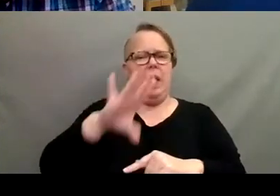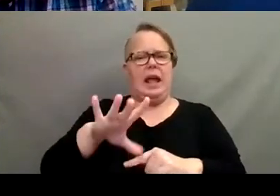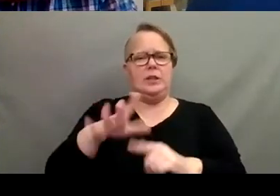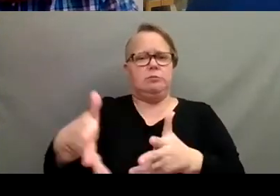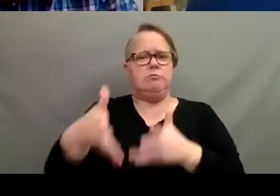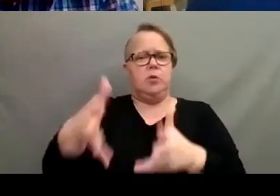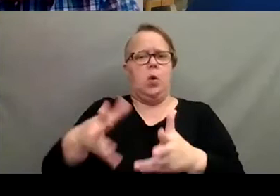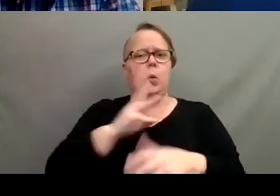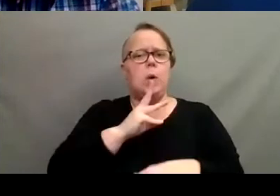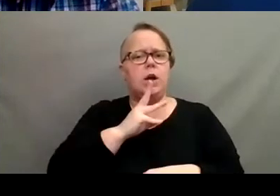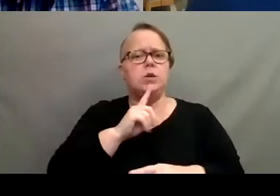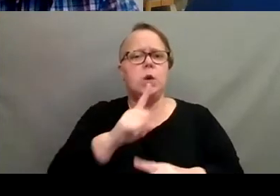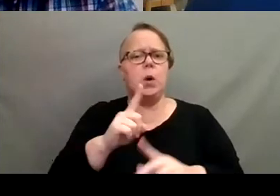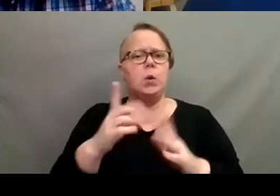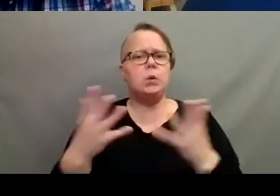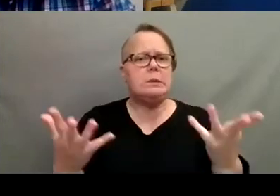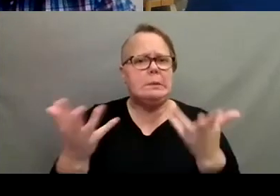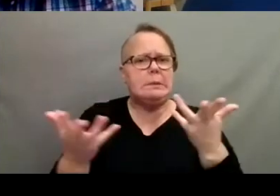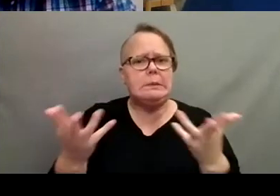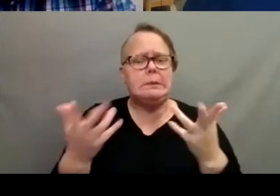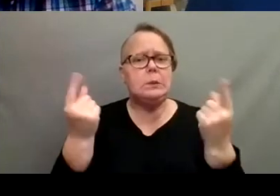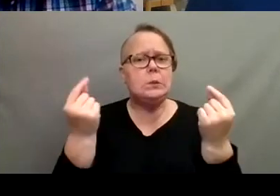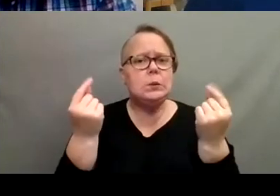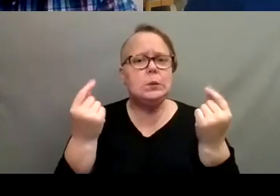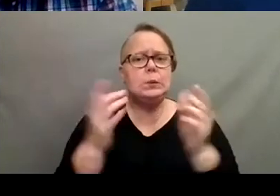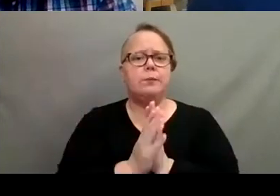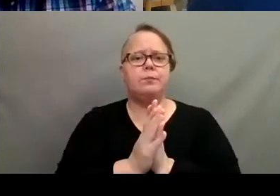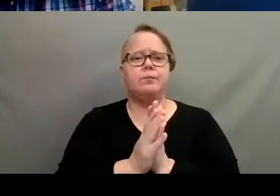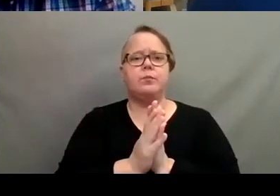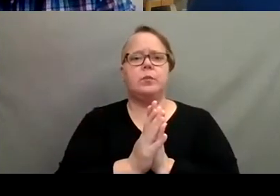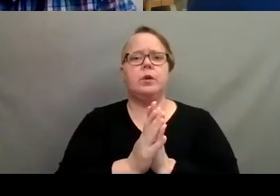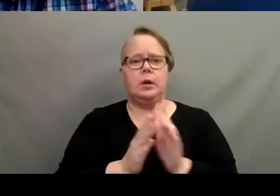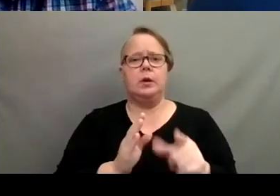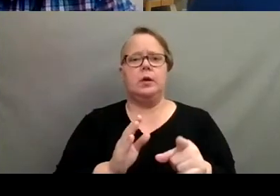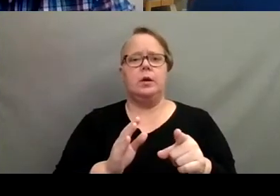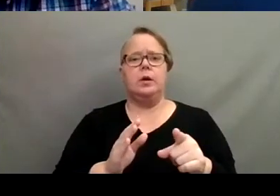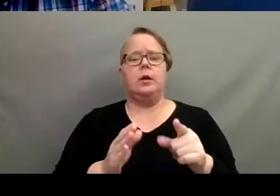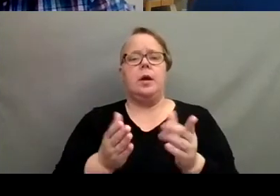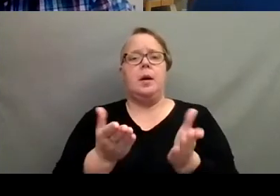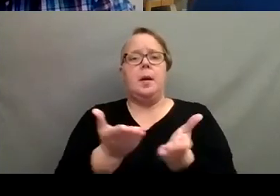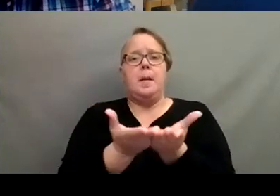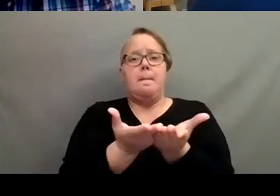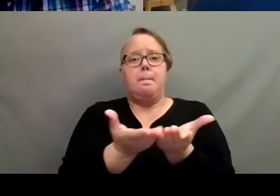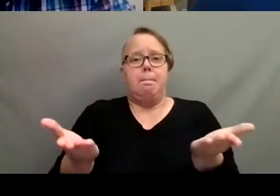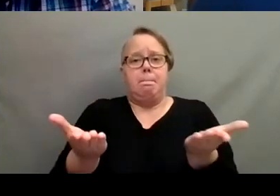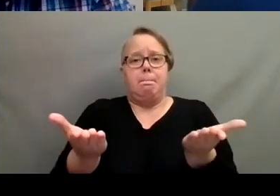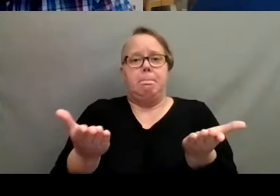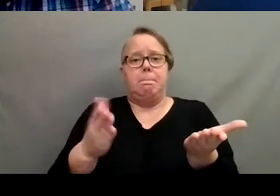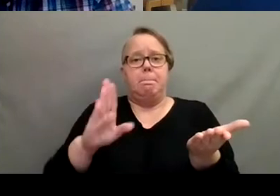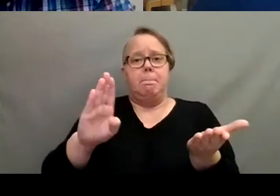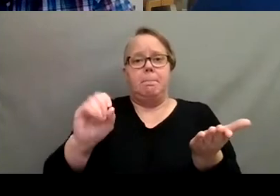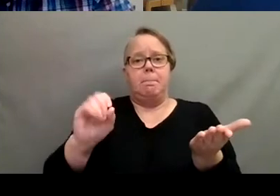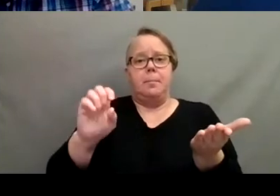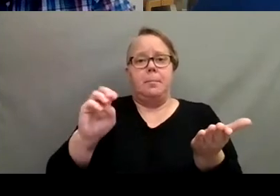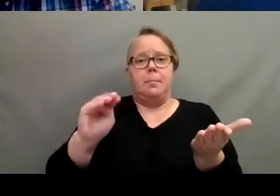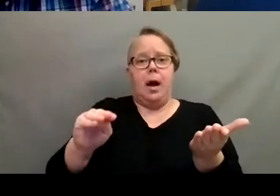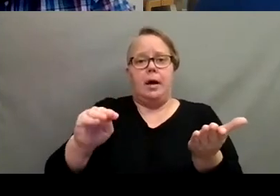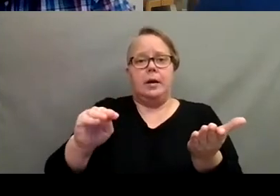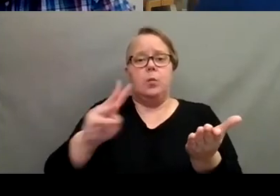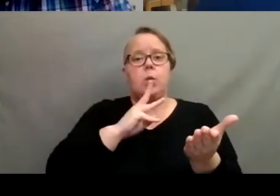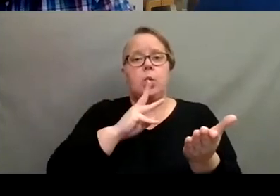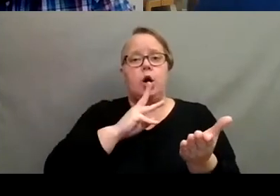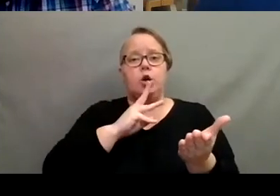overwintering rosemary? That's a good question. I would say bottom, bottom watering would probably be good for like a nice established,